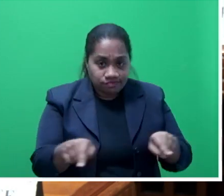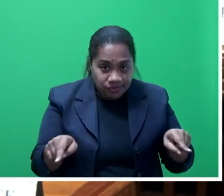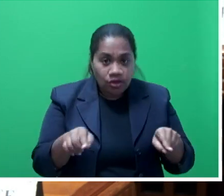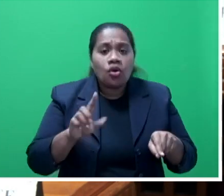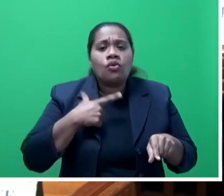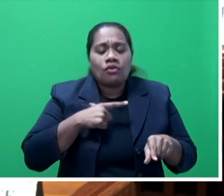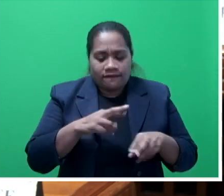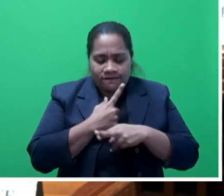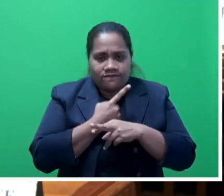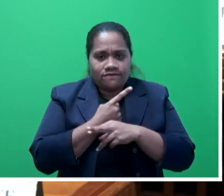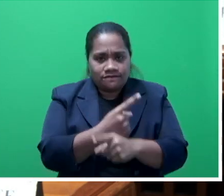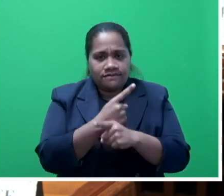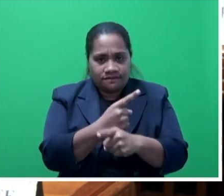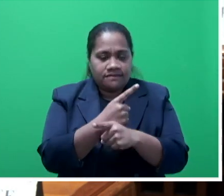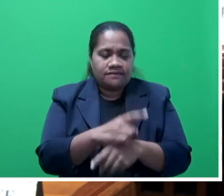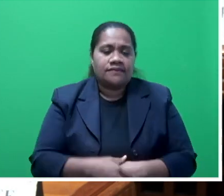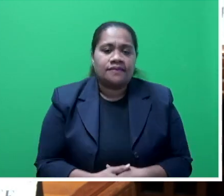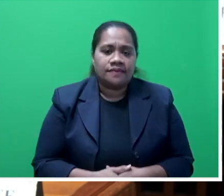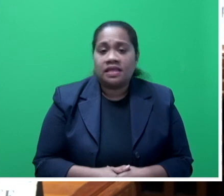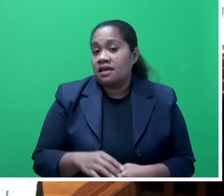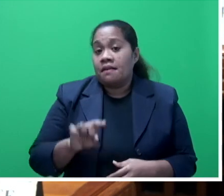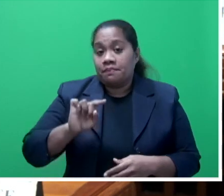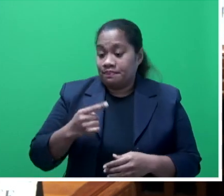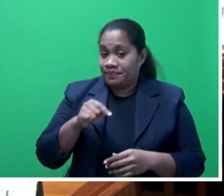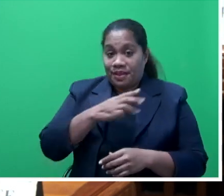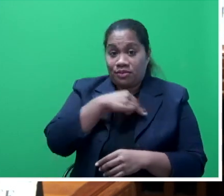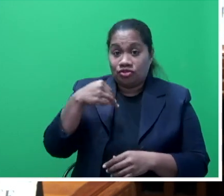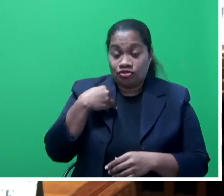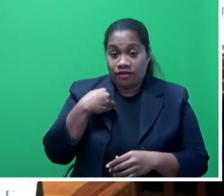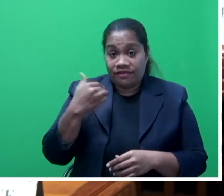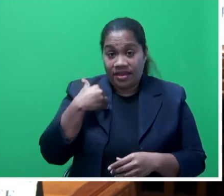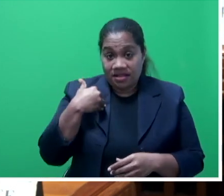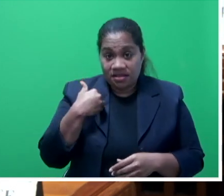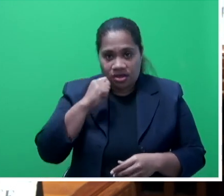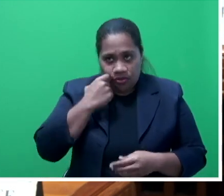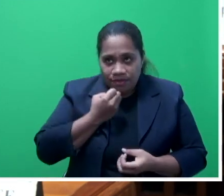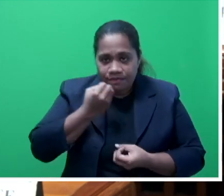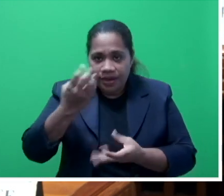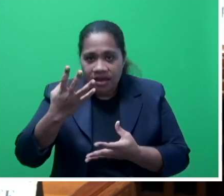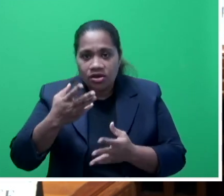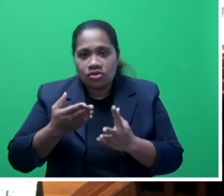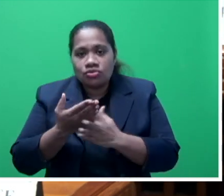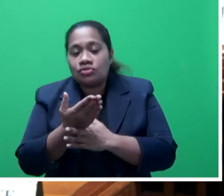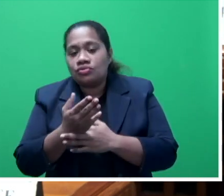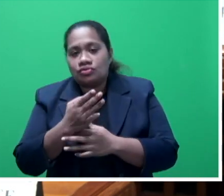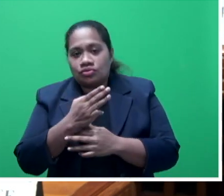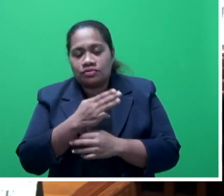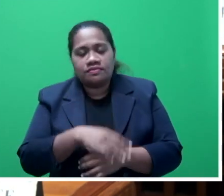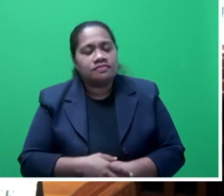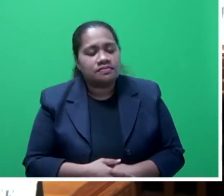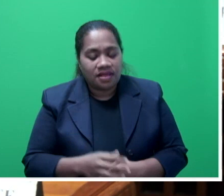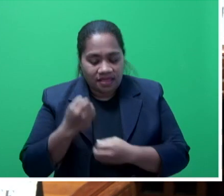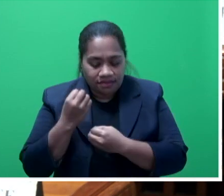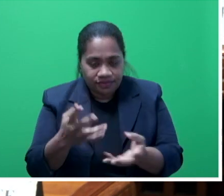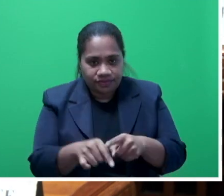guidance and the directive of the Ministry of Health through the Permanent Secretary. One of the key responsibilities given to the